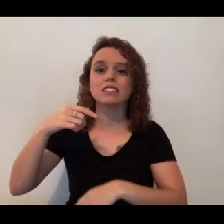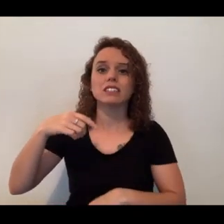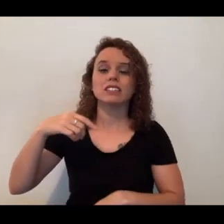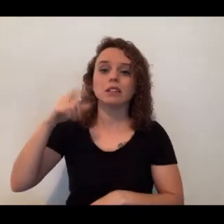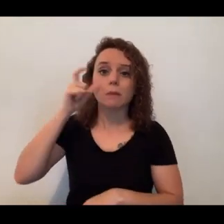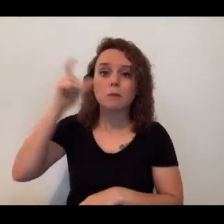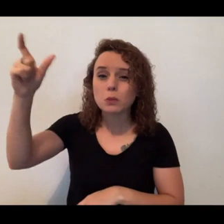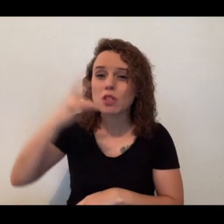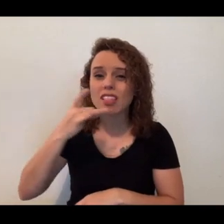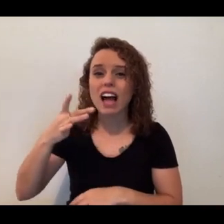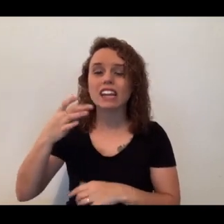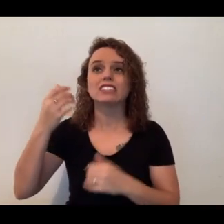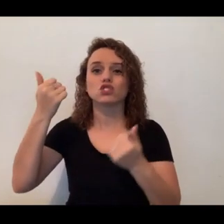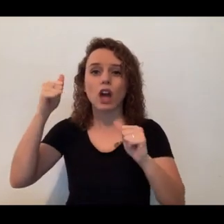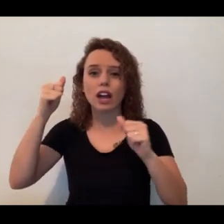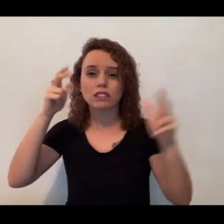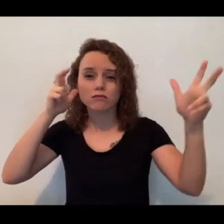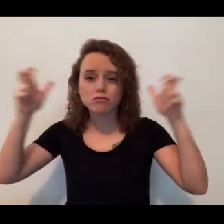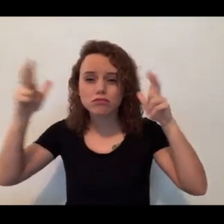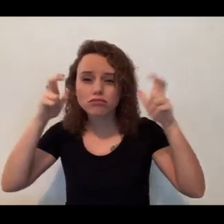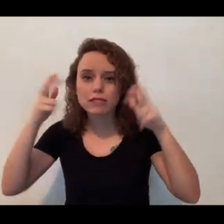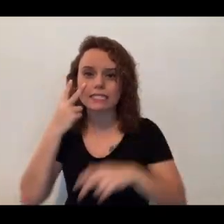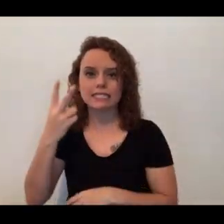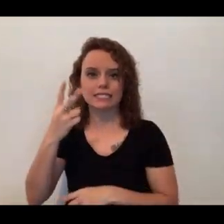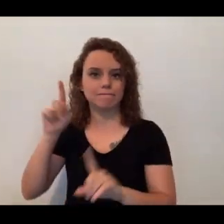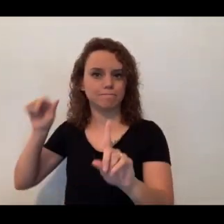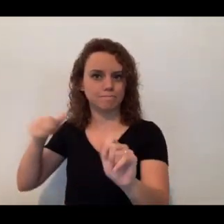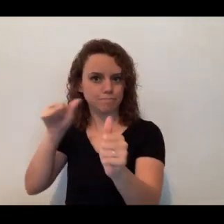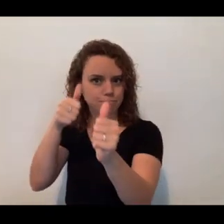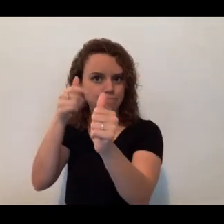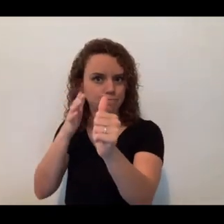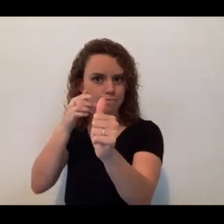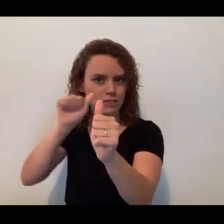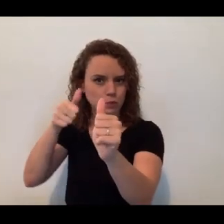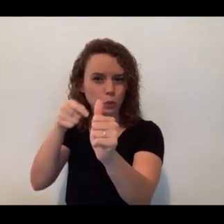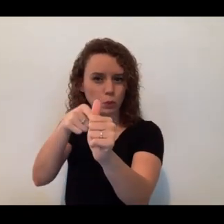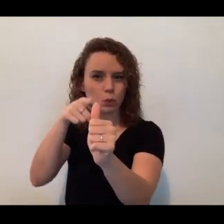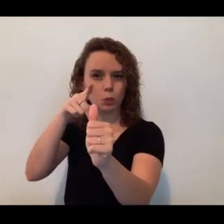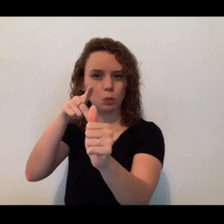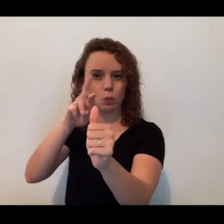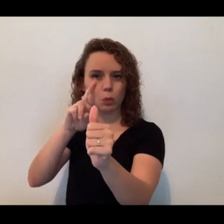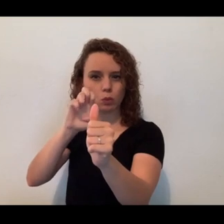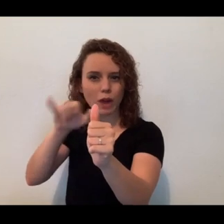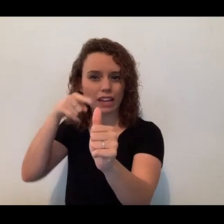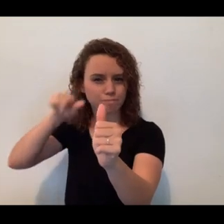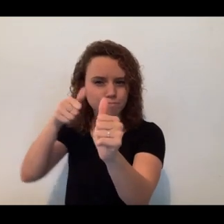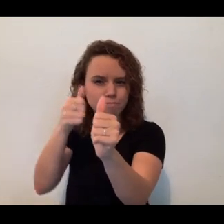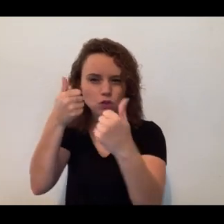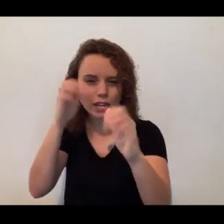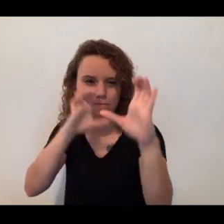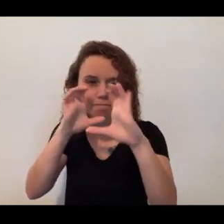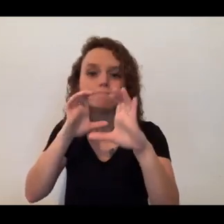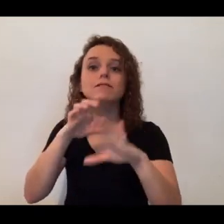moonlight so that they can see what they're hunting. Another great nocturnal adaptation that she